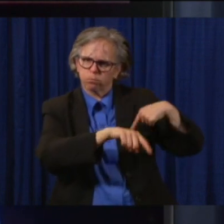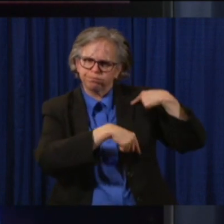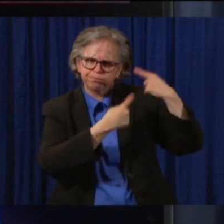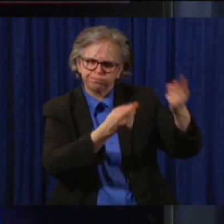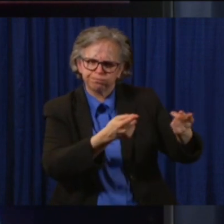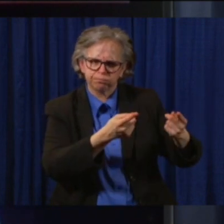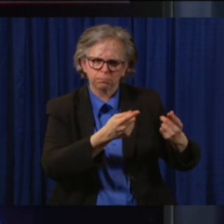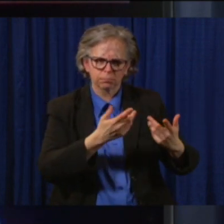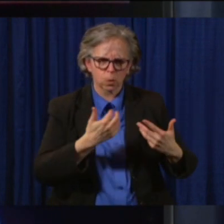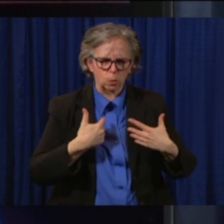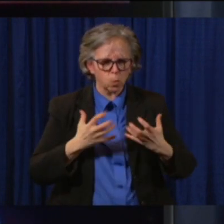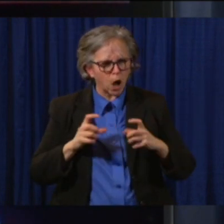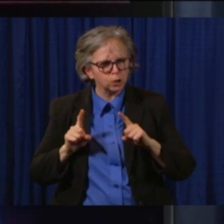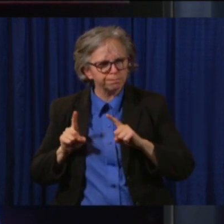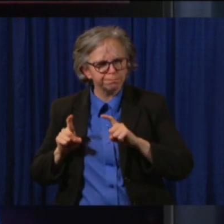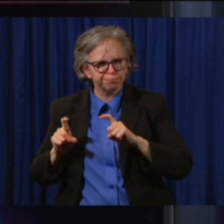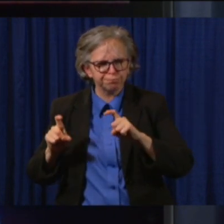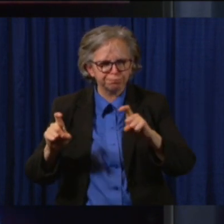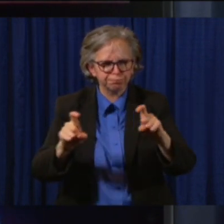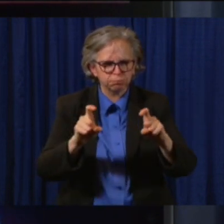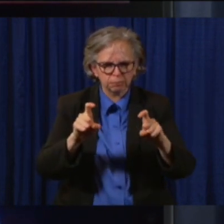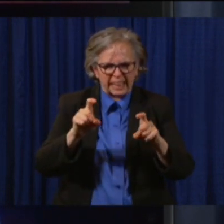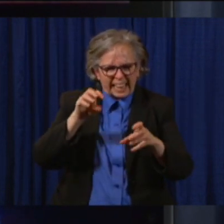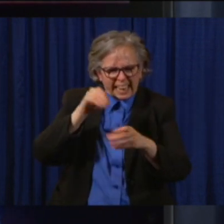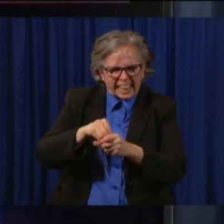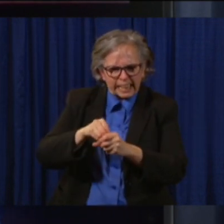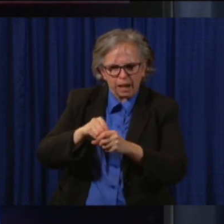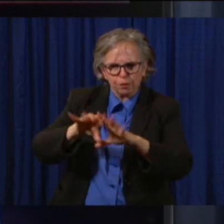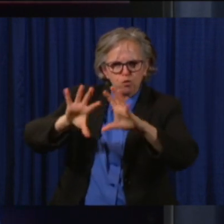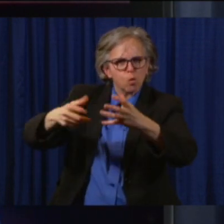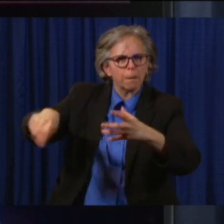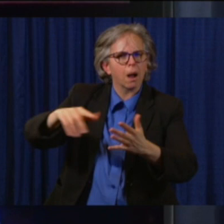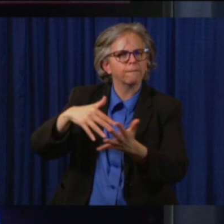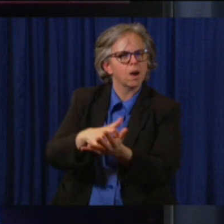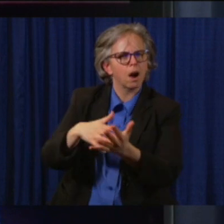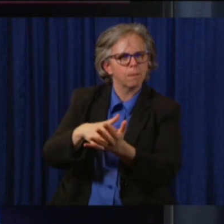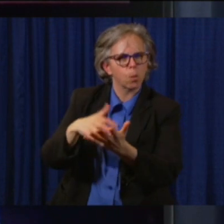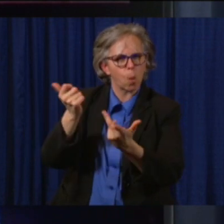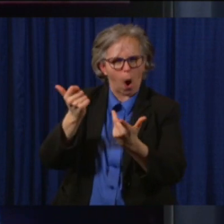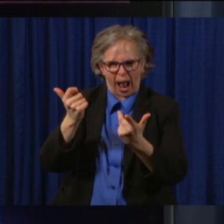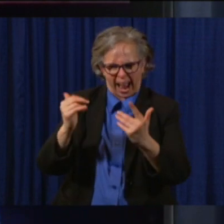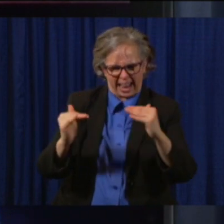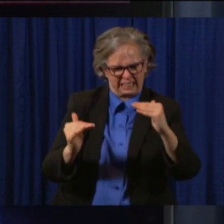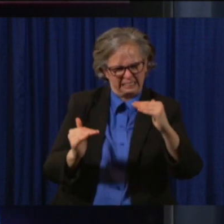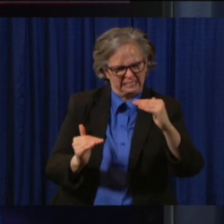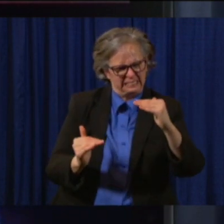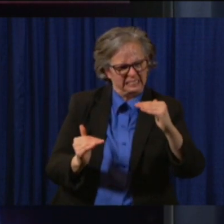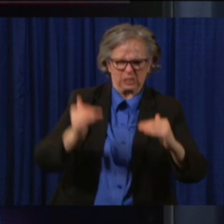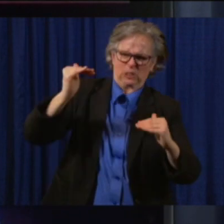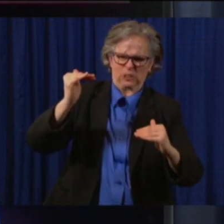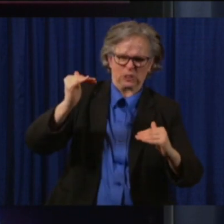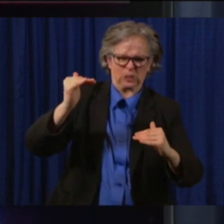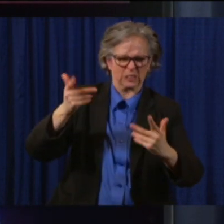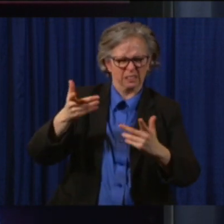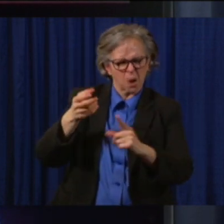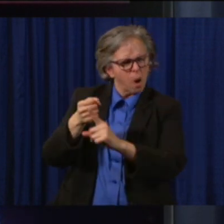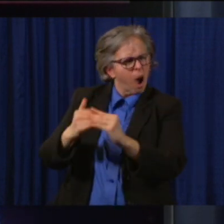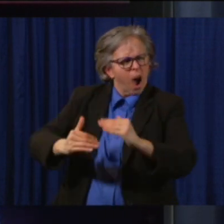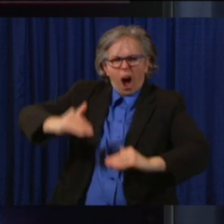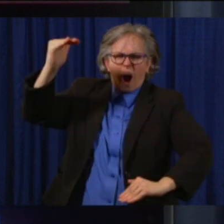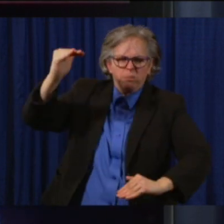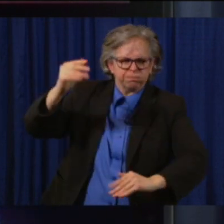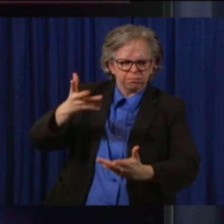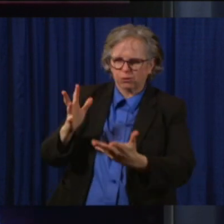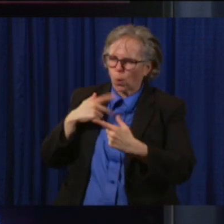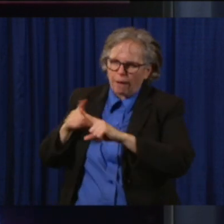in those vulnerable areas that have been disproportionately impacted, that you've identified in this press conference,